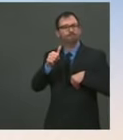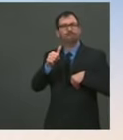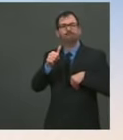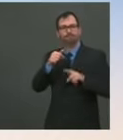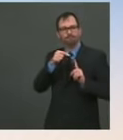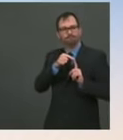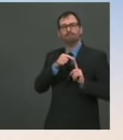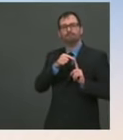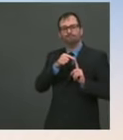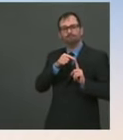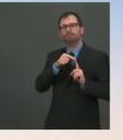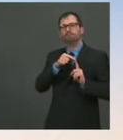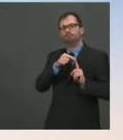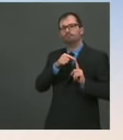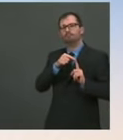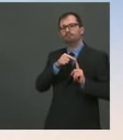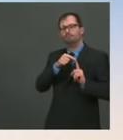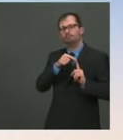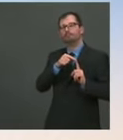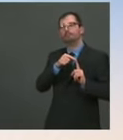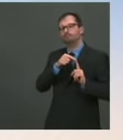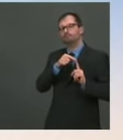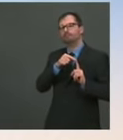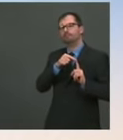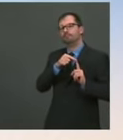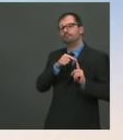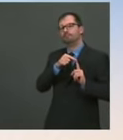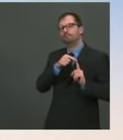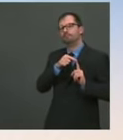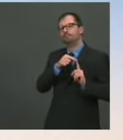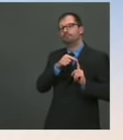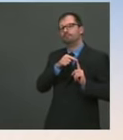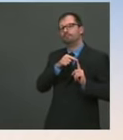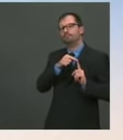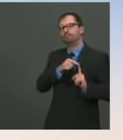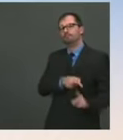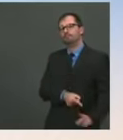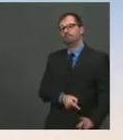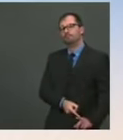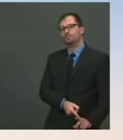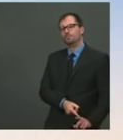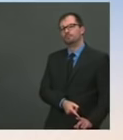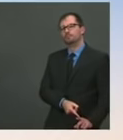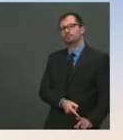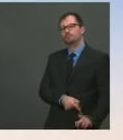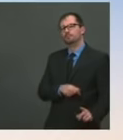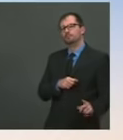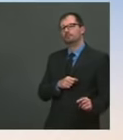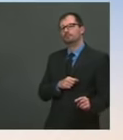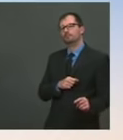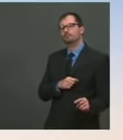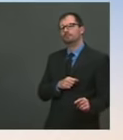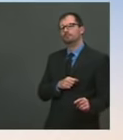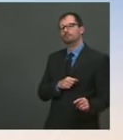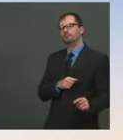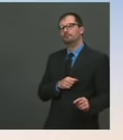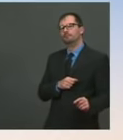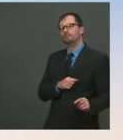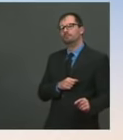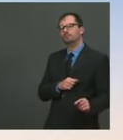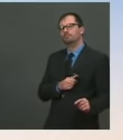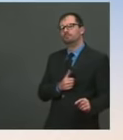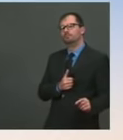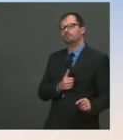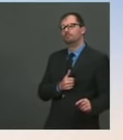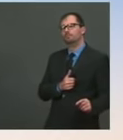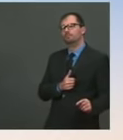families who are currently in litigation with the U.S. government. You know, DOJ can obviously speak more to that process. The President was — what he